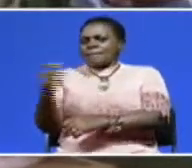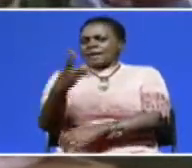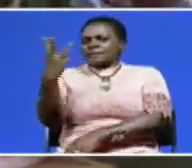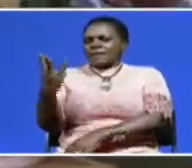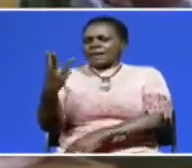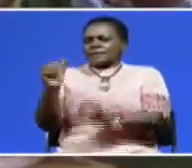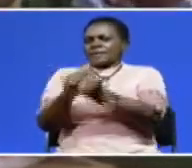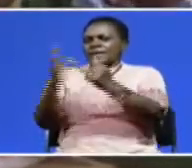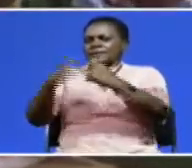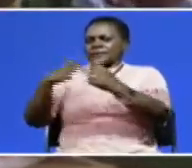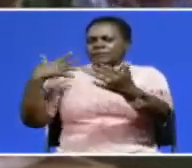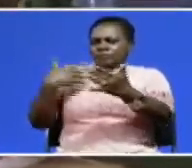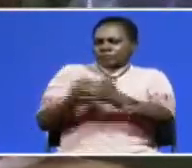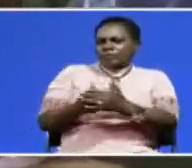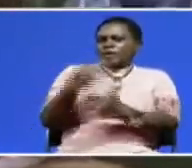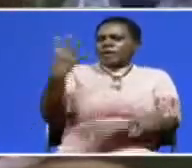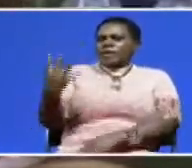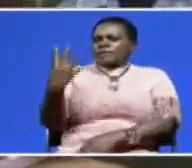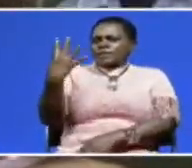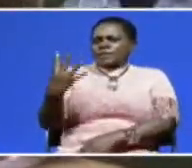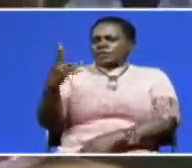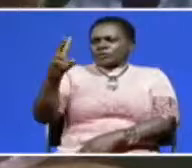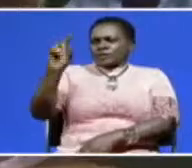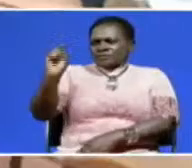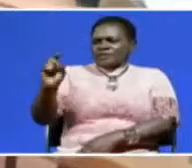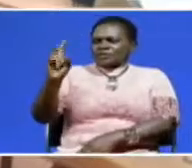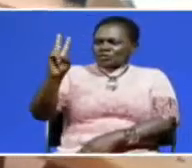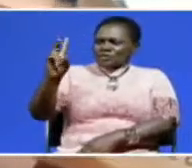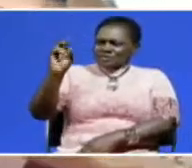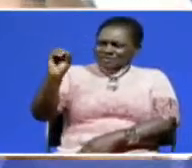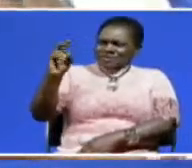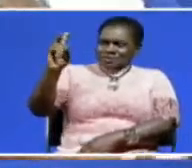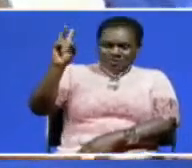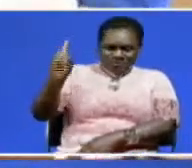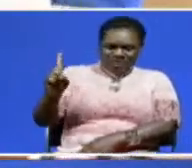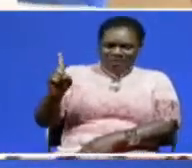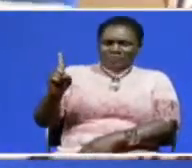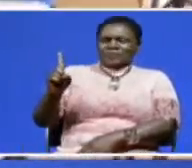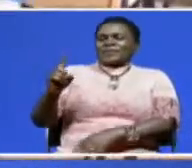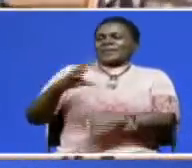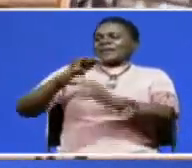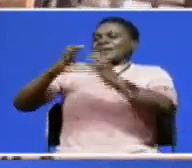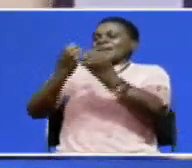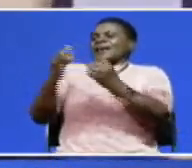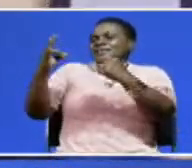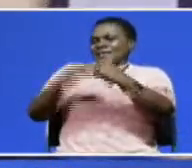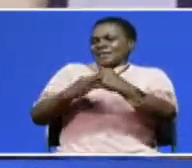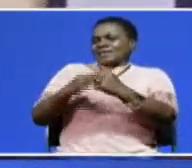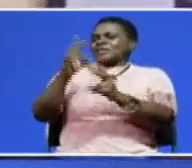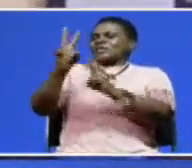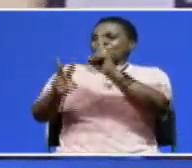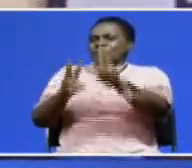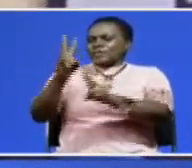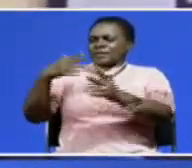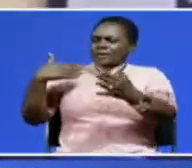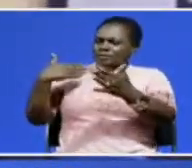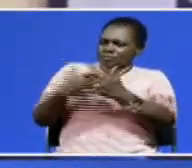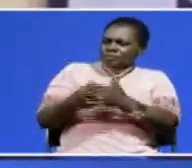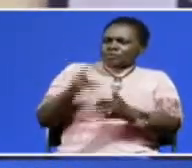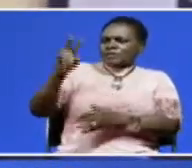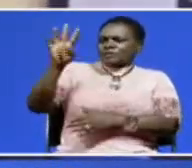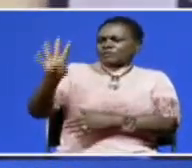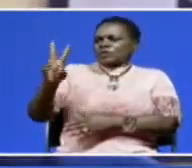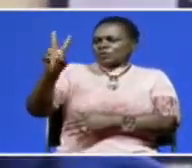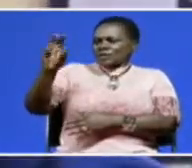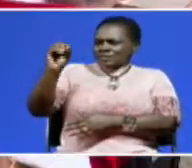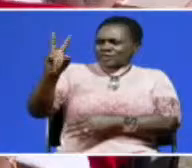19th to April 21st, 2021. KCP starts on March 22nd all the way to 24th,